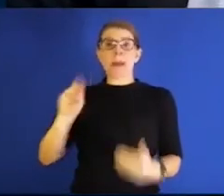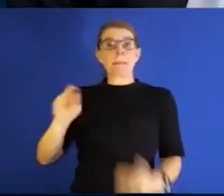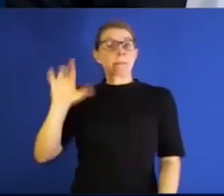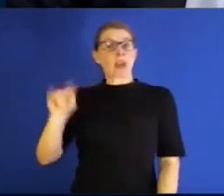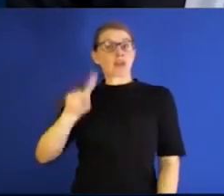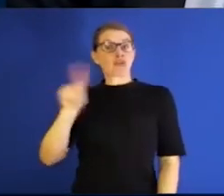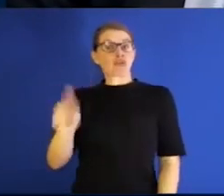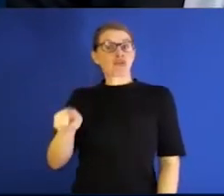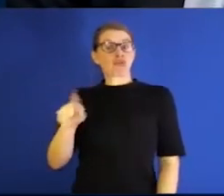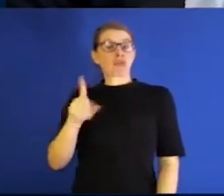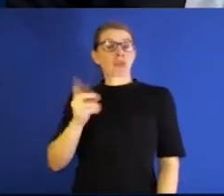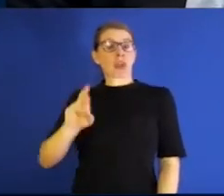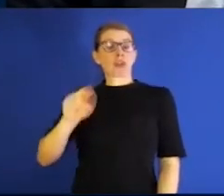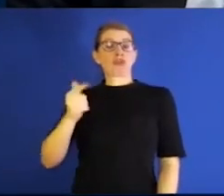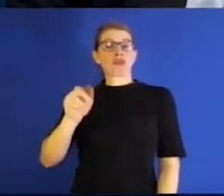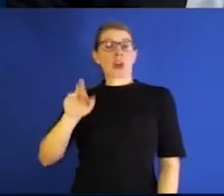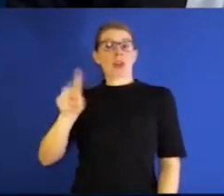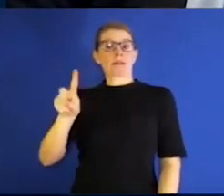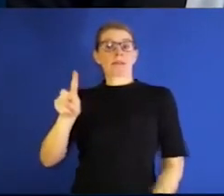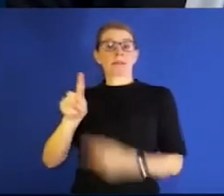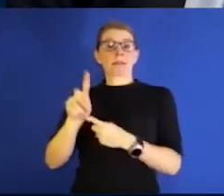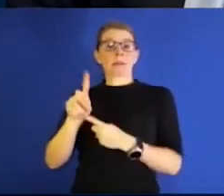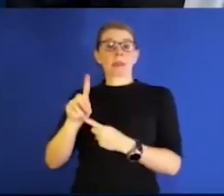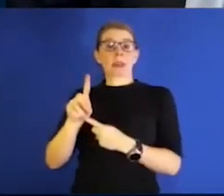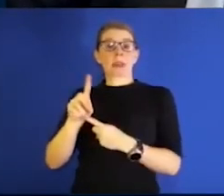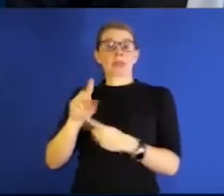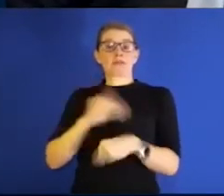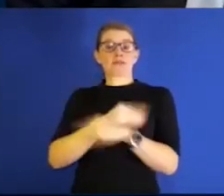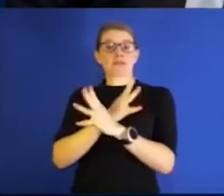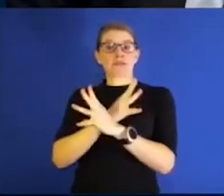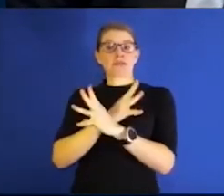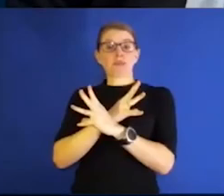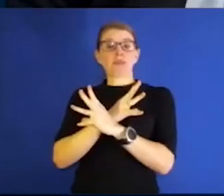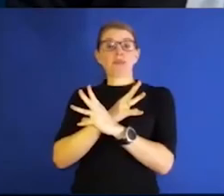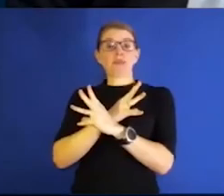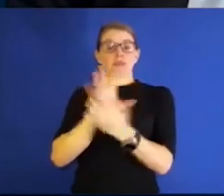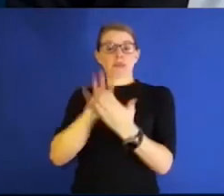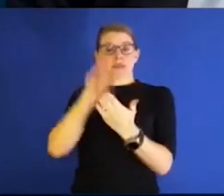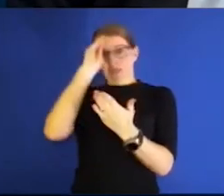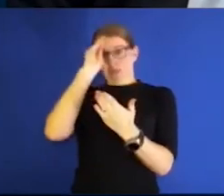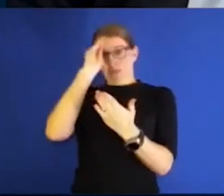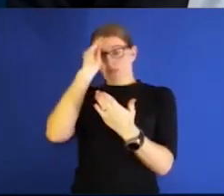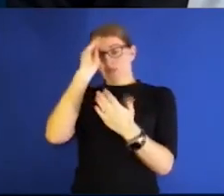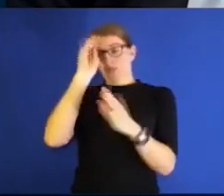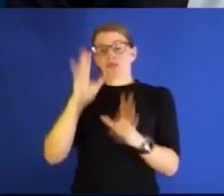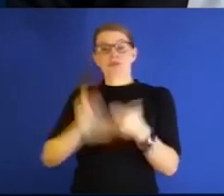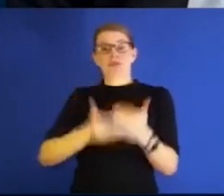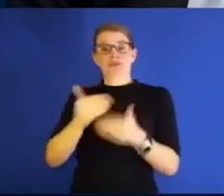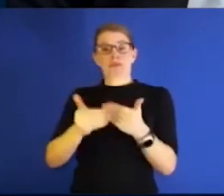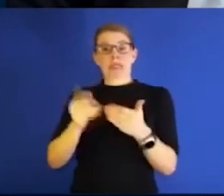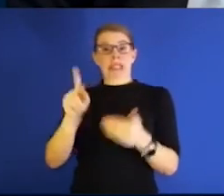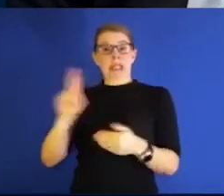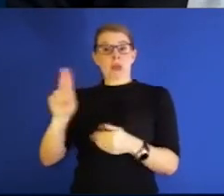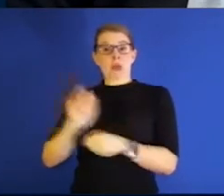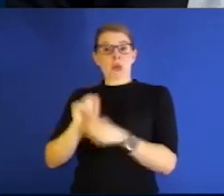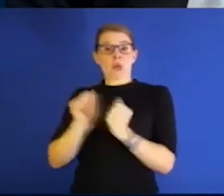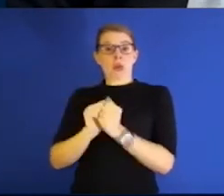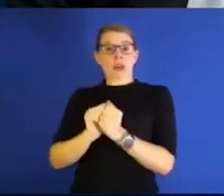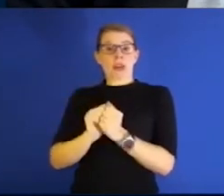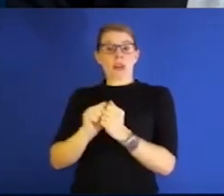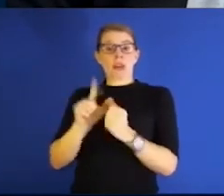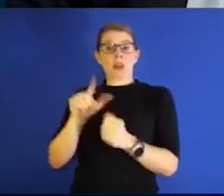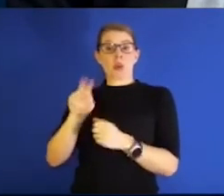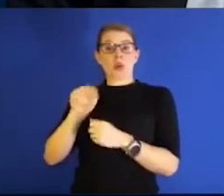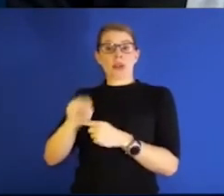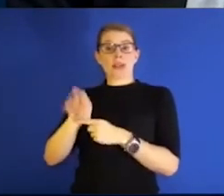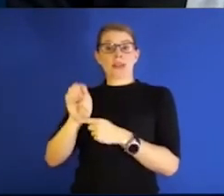Gerard. Based on the broadband lessons learned during the remote learning days, is KU working with the Lawrence School District and Haskell to develop